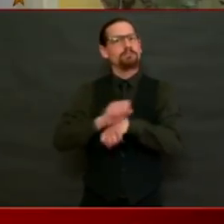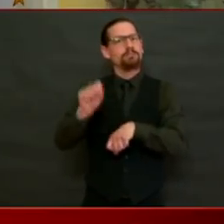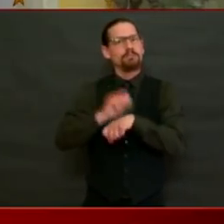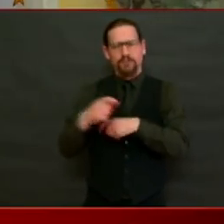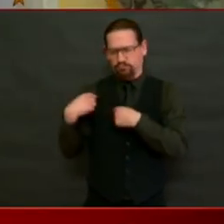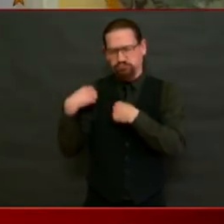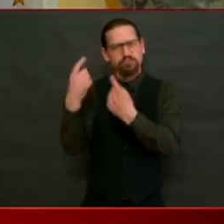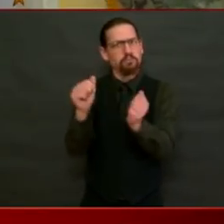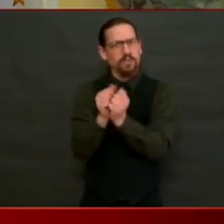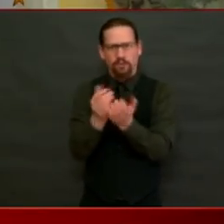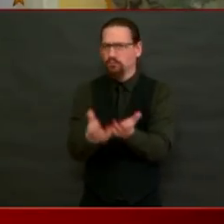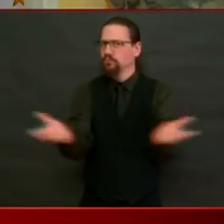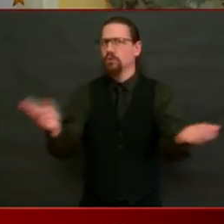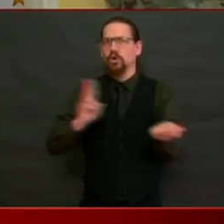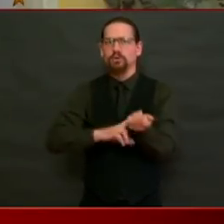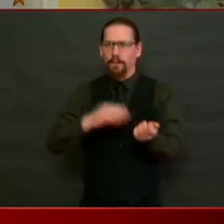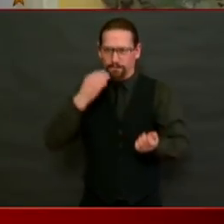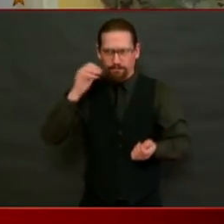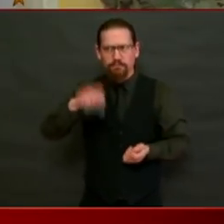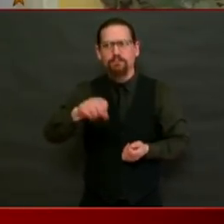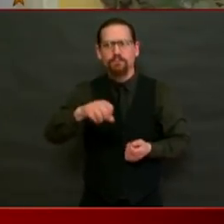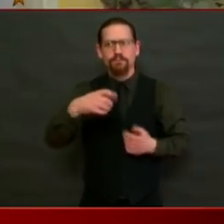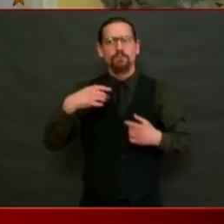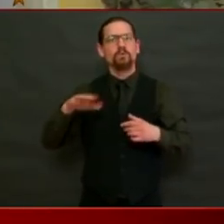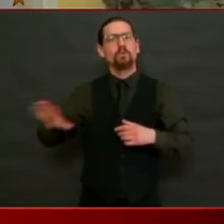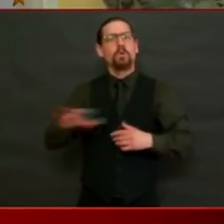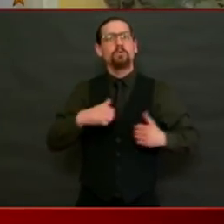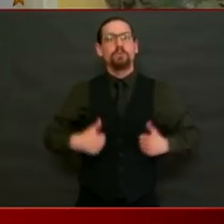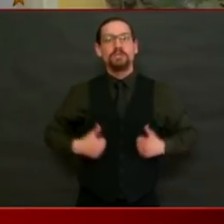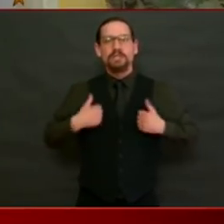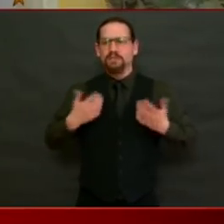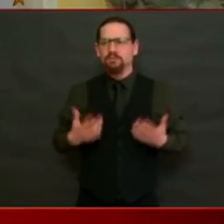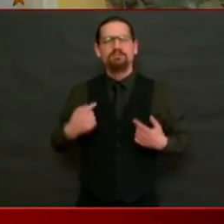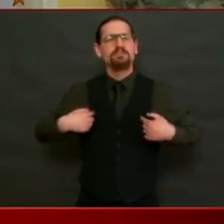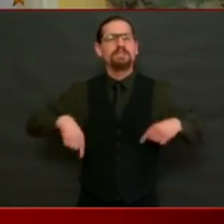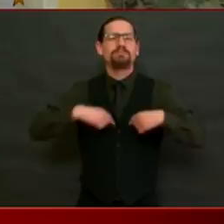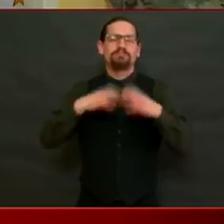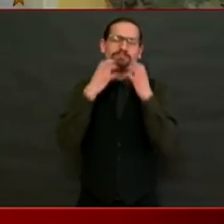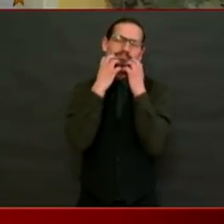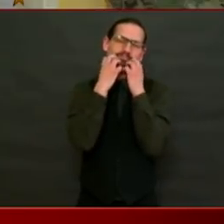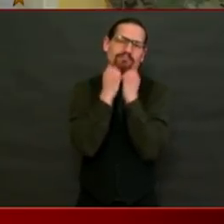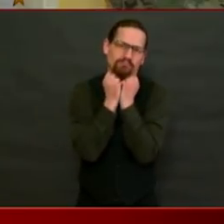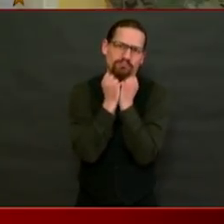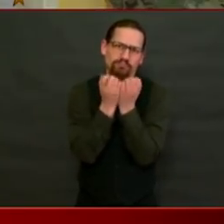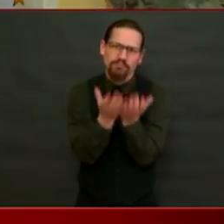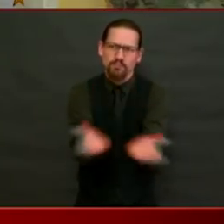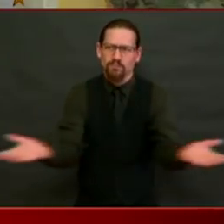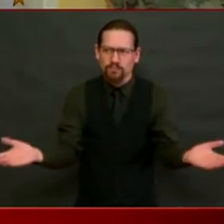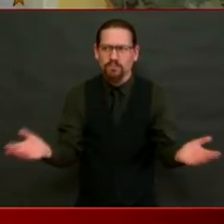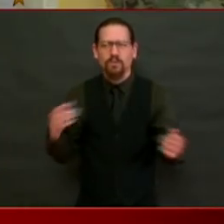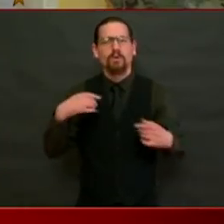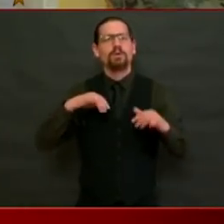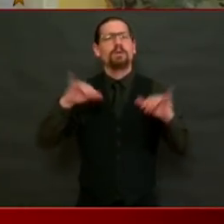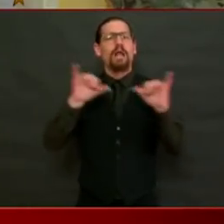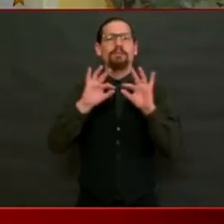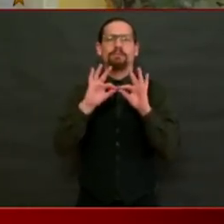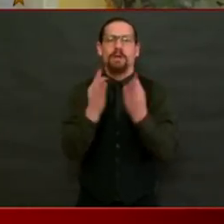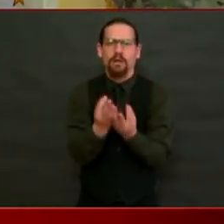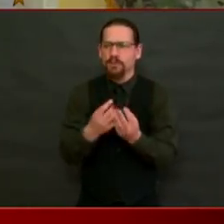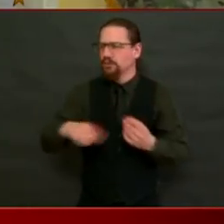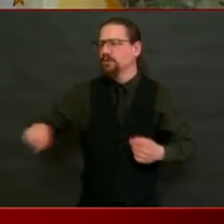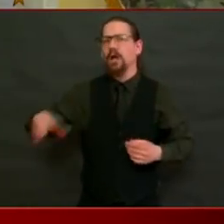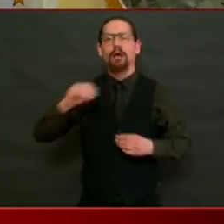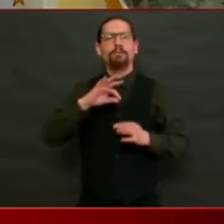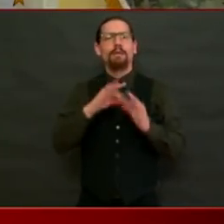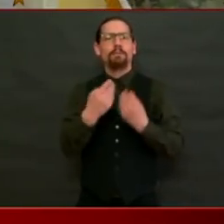who are there that belong to various family members and that the staff are looking to care for. So we will continue to